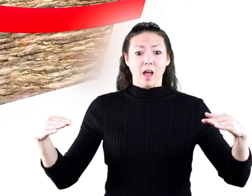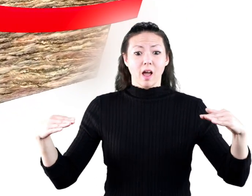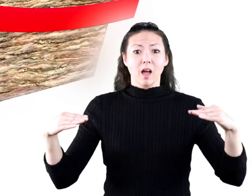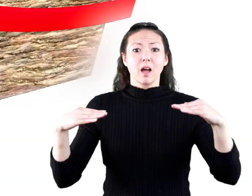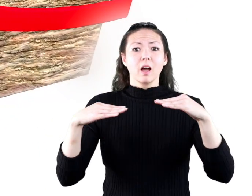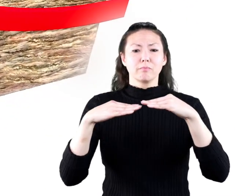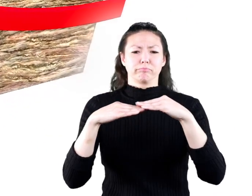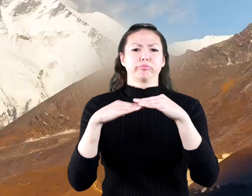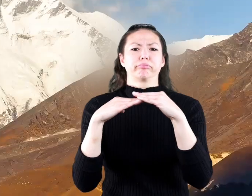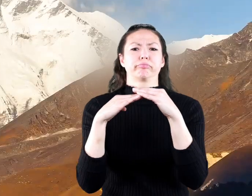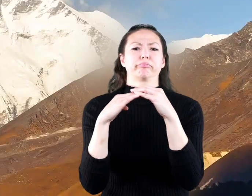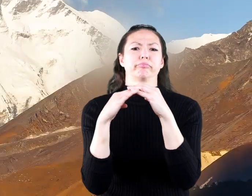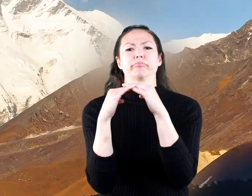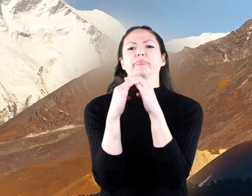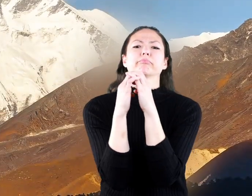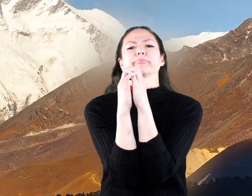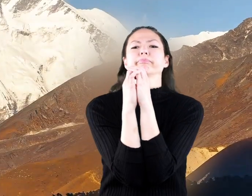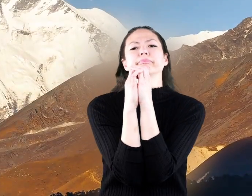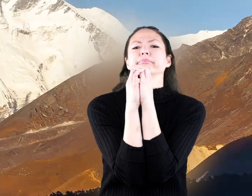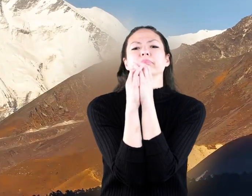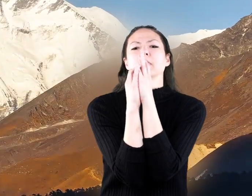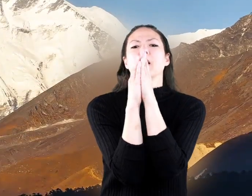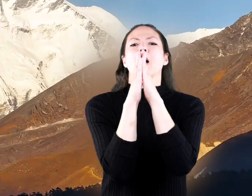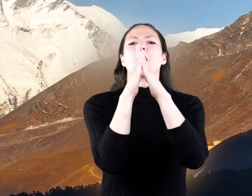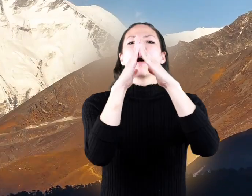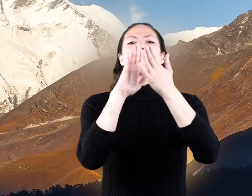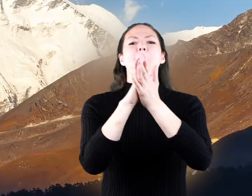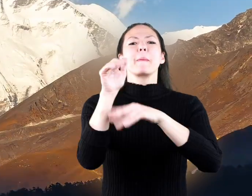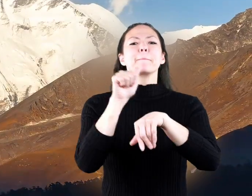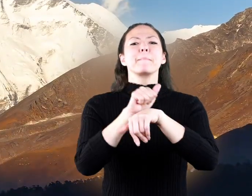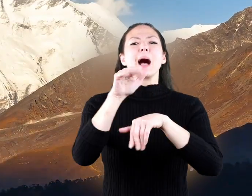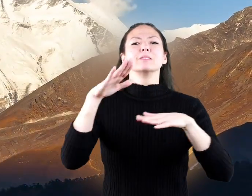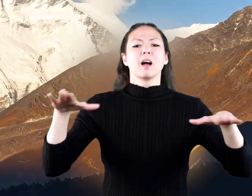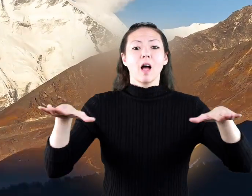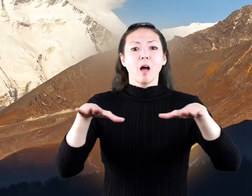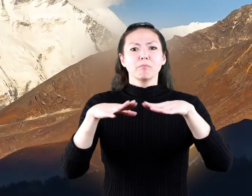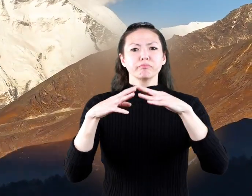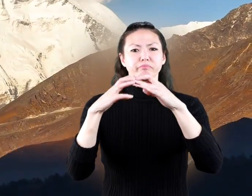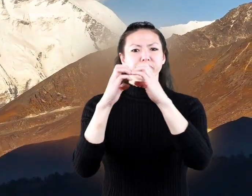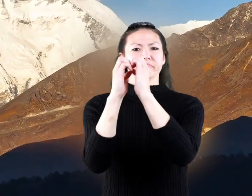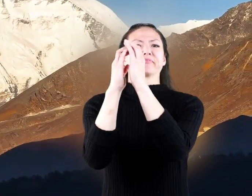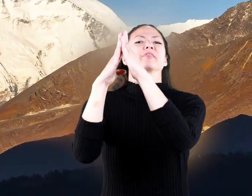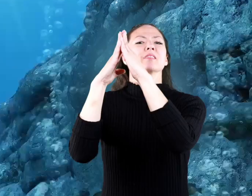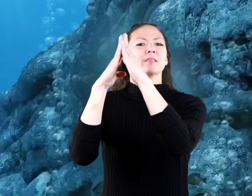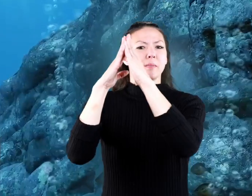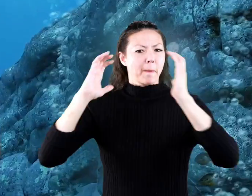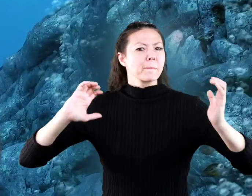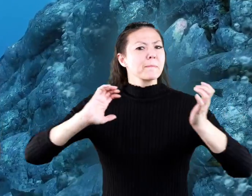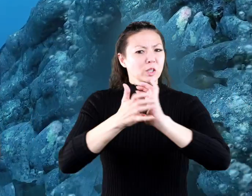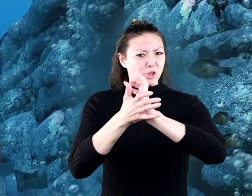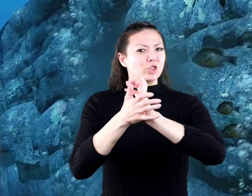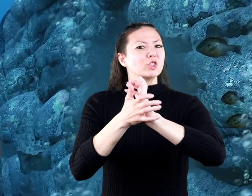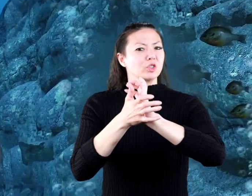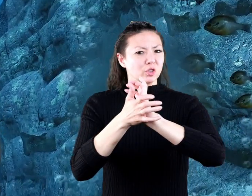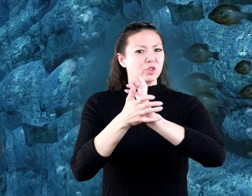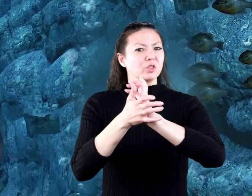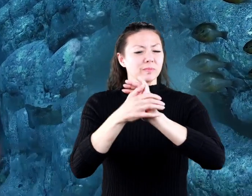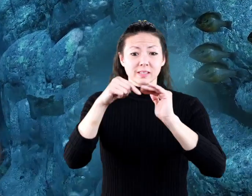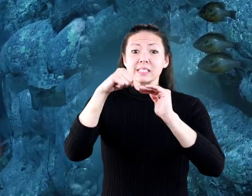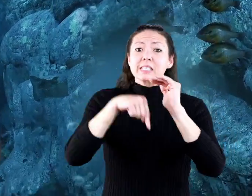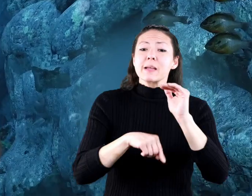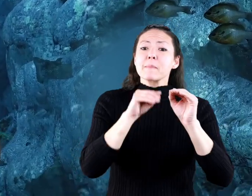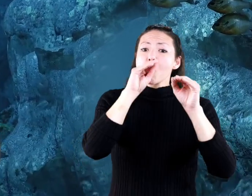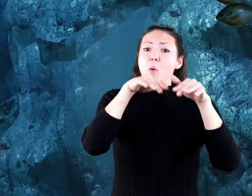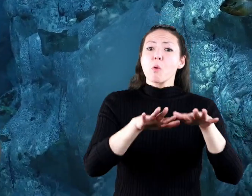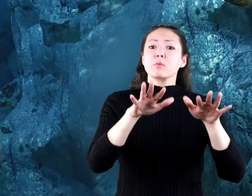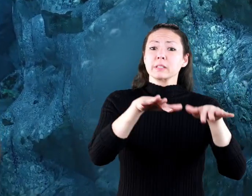examples of convergent boundaries are mount everest and the mariana trench which